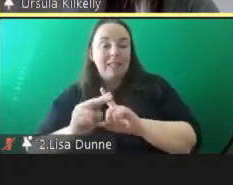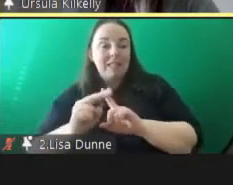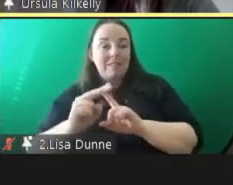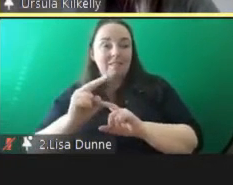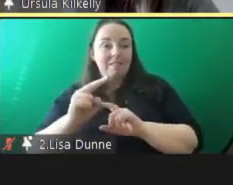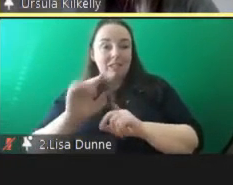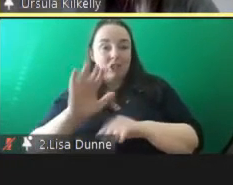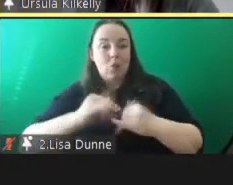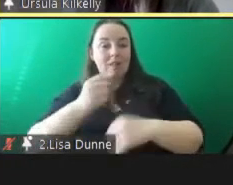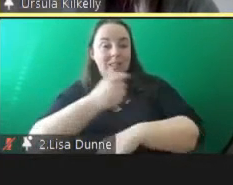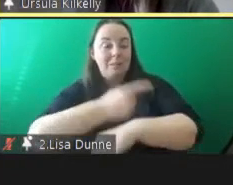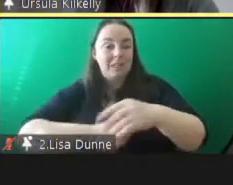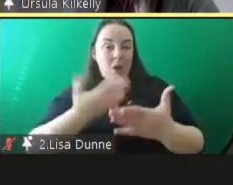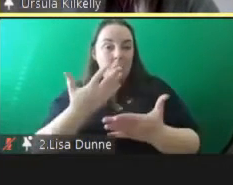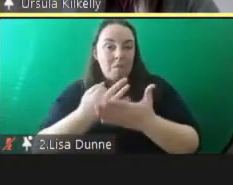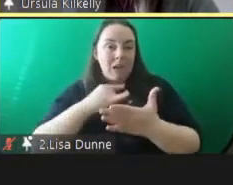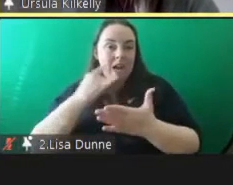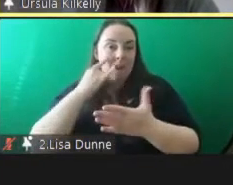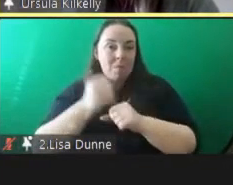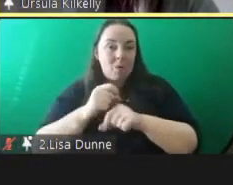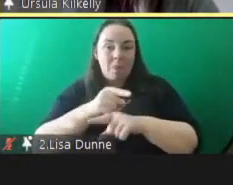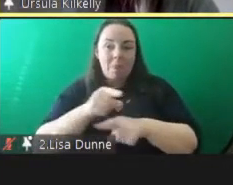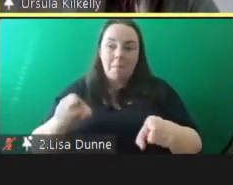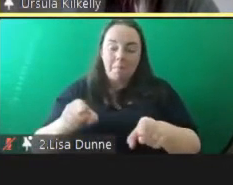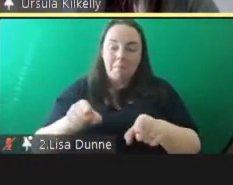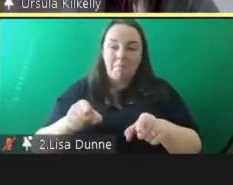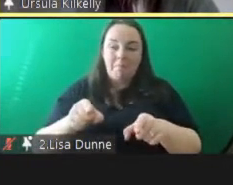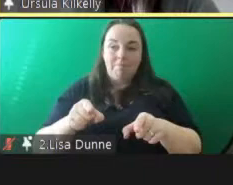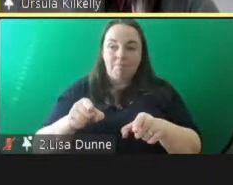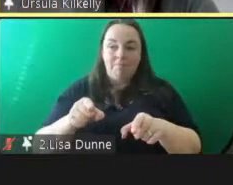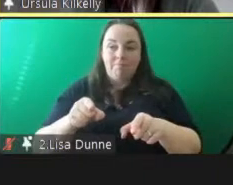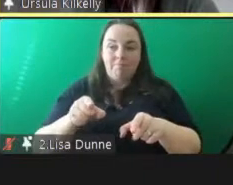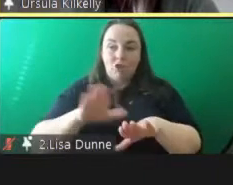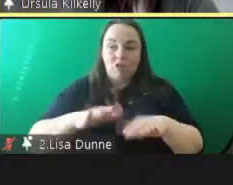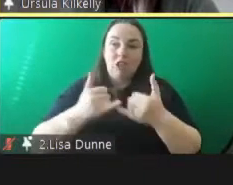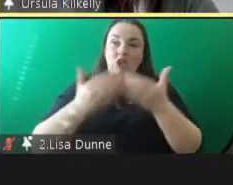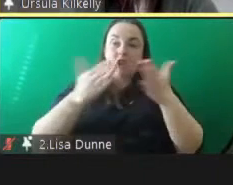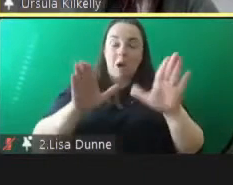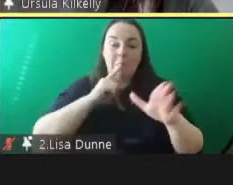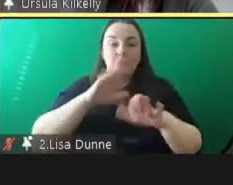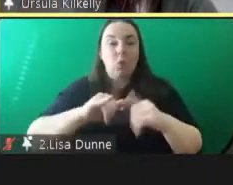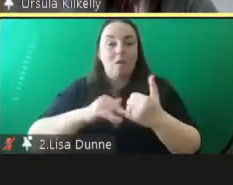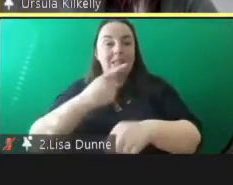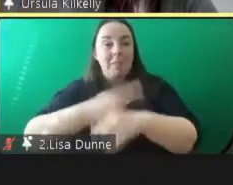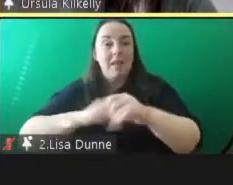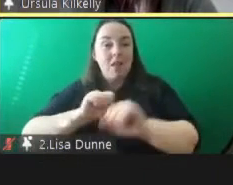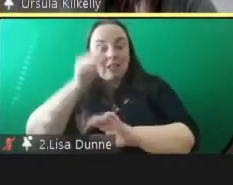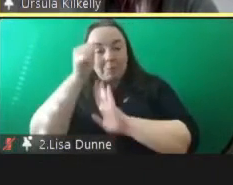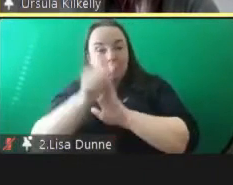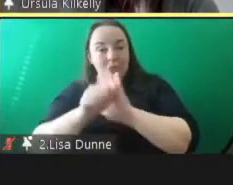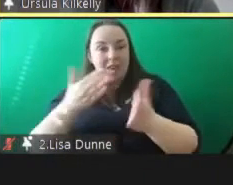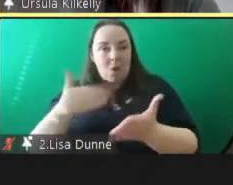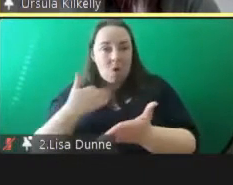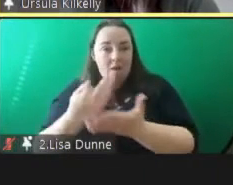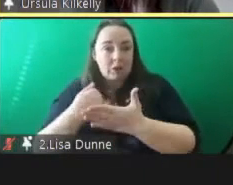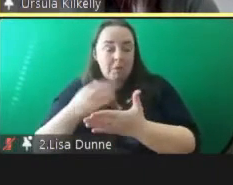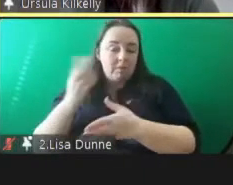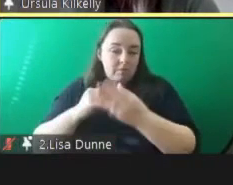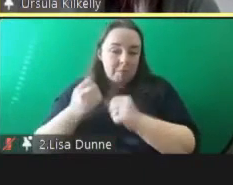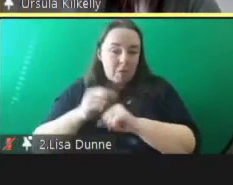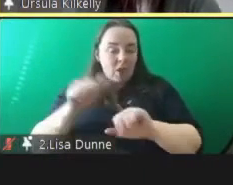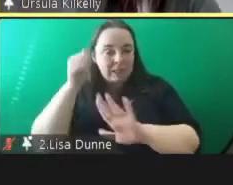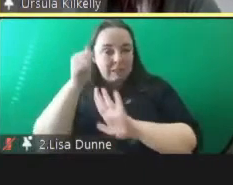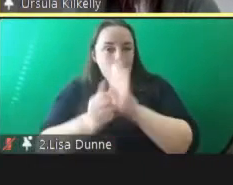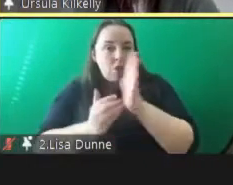how often do we hear about children with disabilities experiences of how how they encountered the the youth justice system and